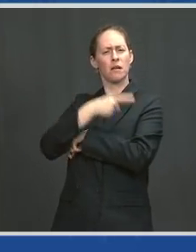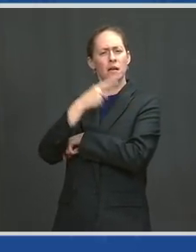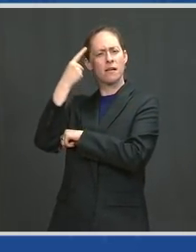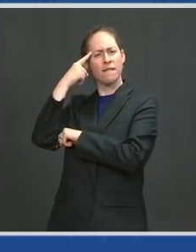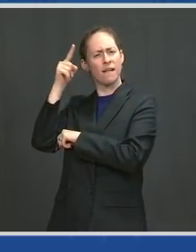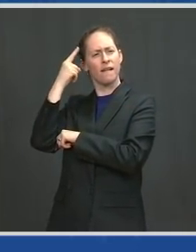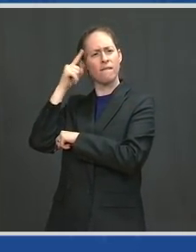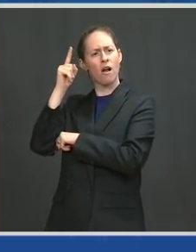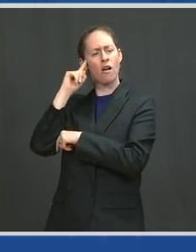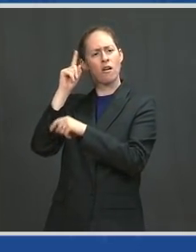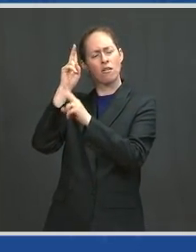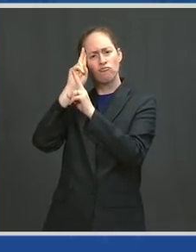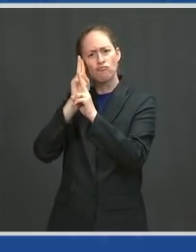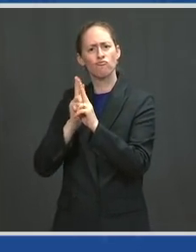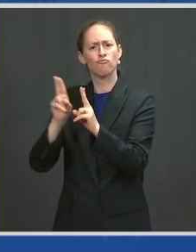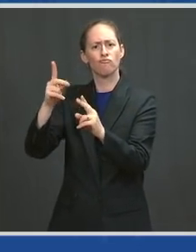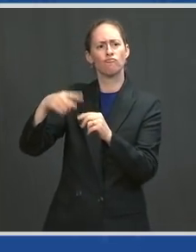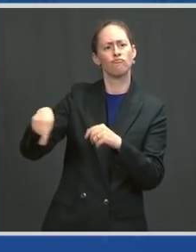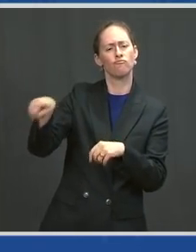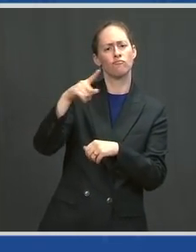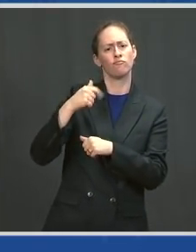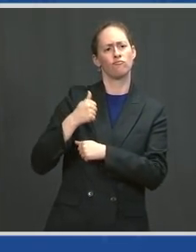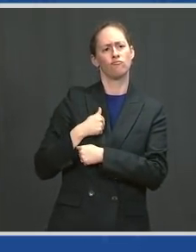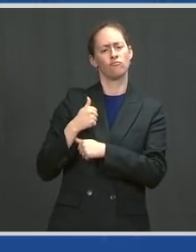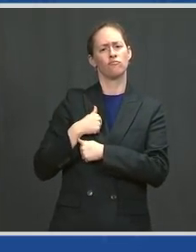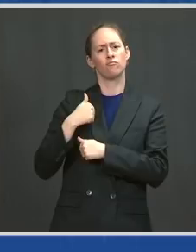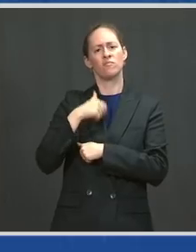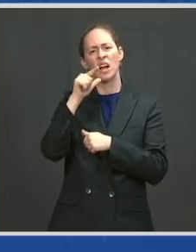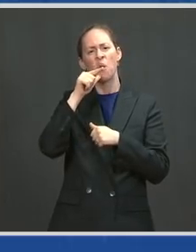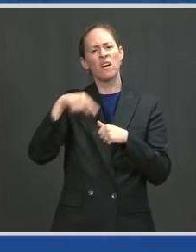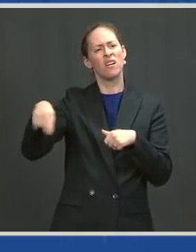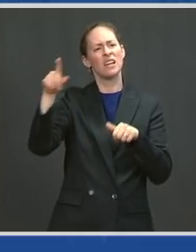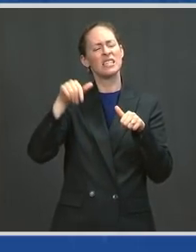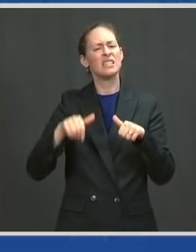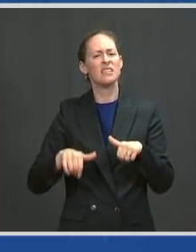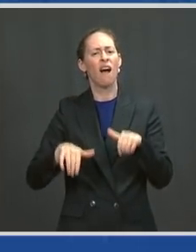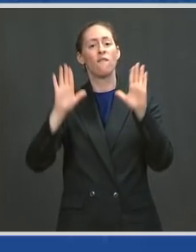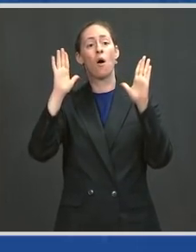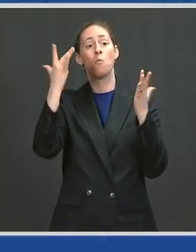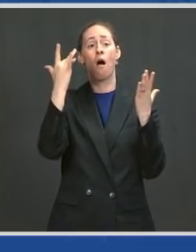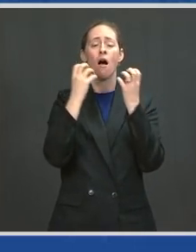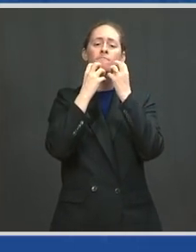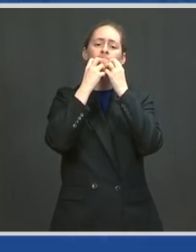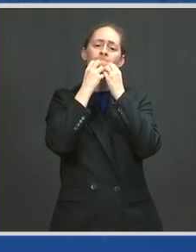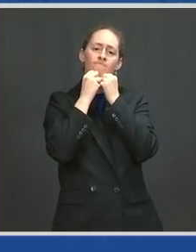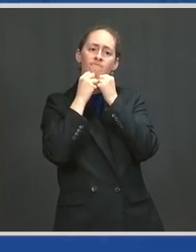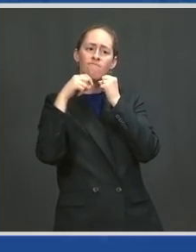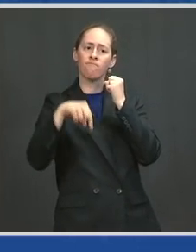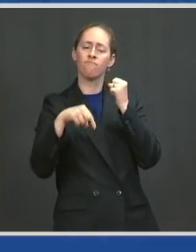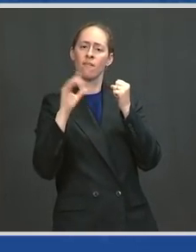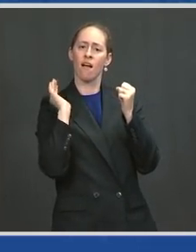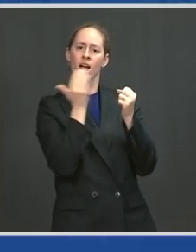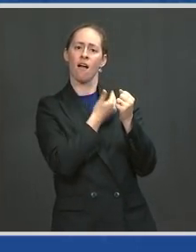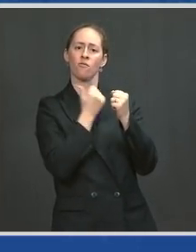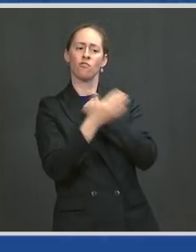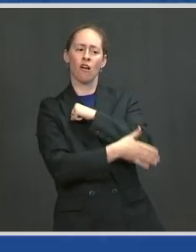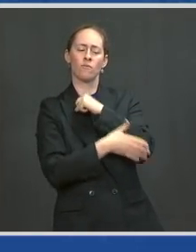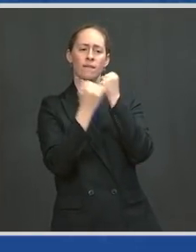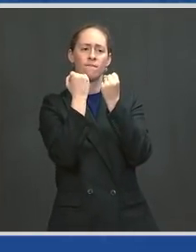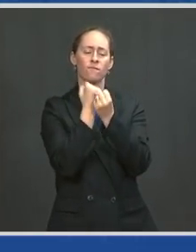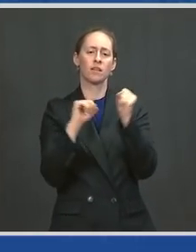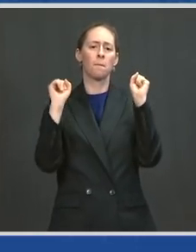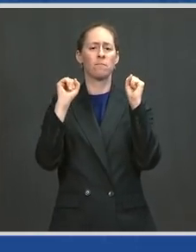who have made the ultimate sacrifice for freedom. This weekend, please, please take the time